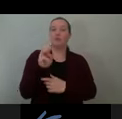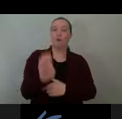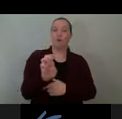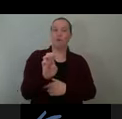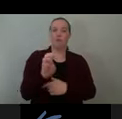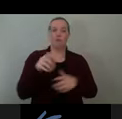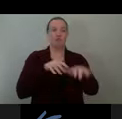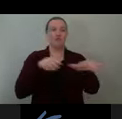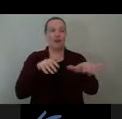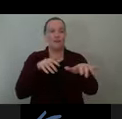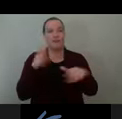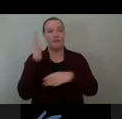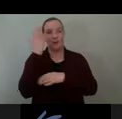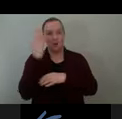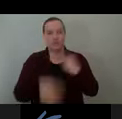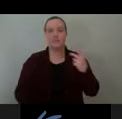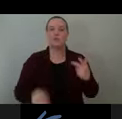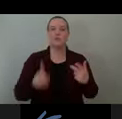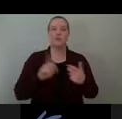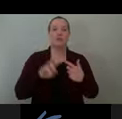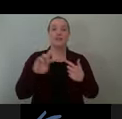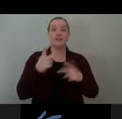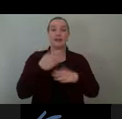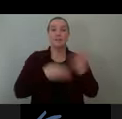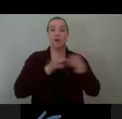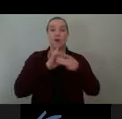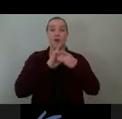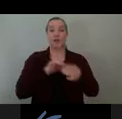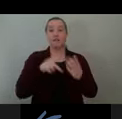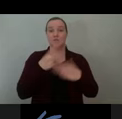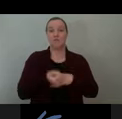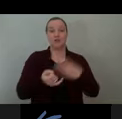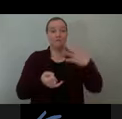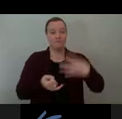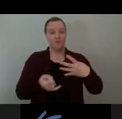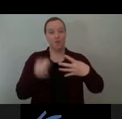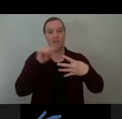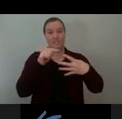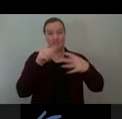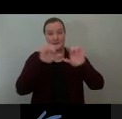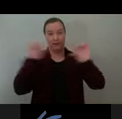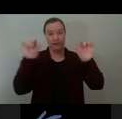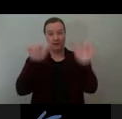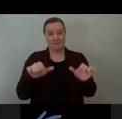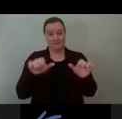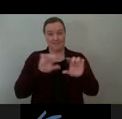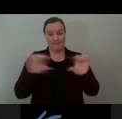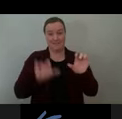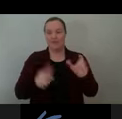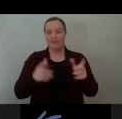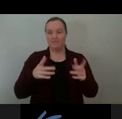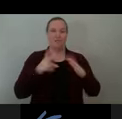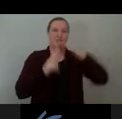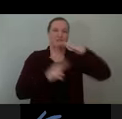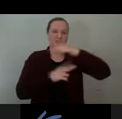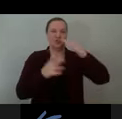The second component of the project is the treatment of the four bends on the York site. The bends will act as a backdrop to the body antics like